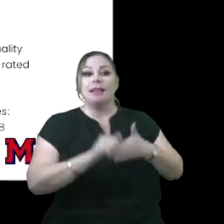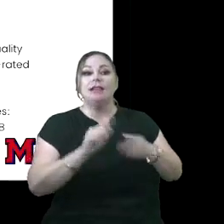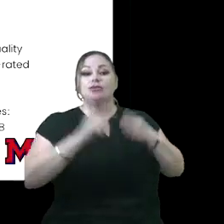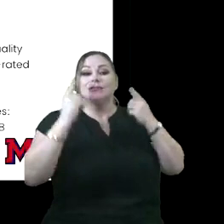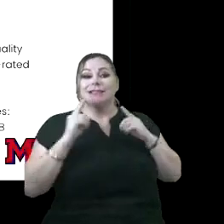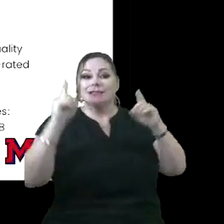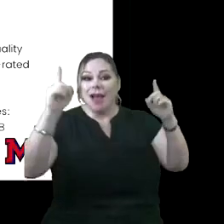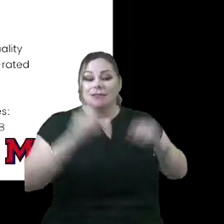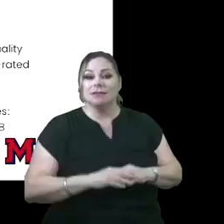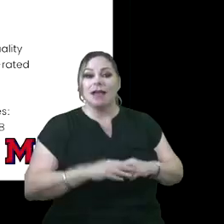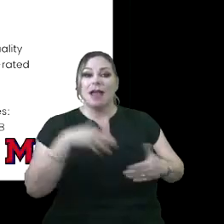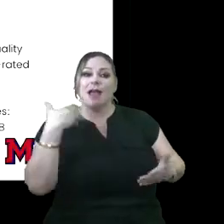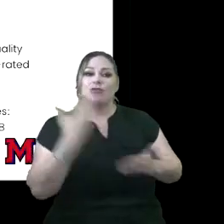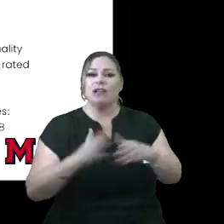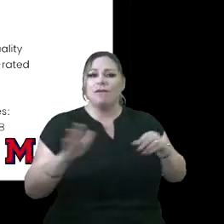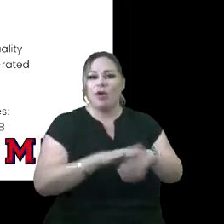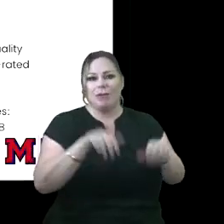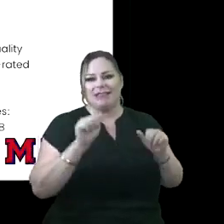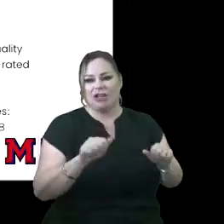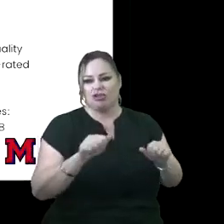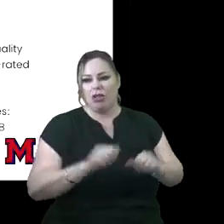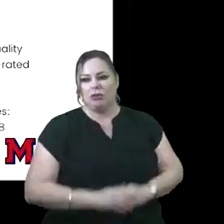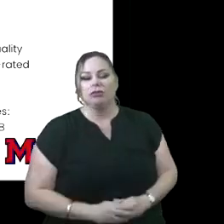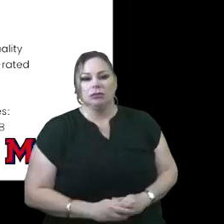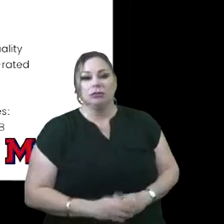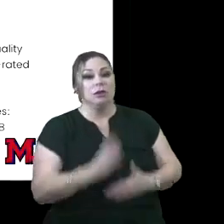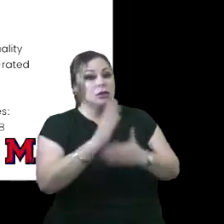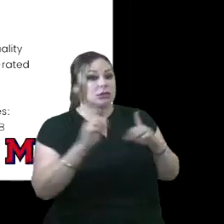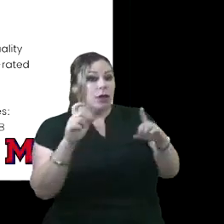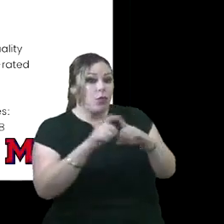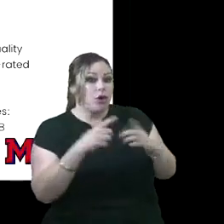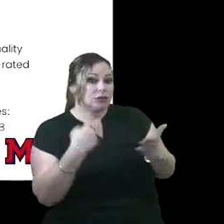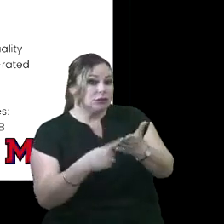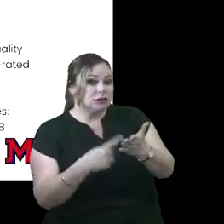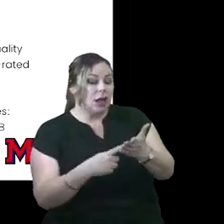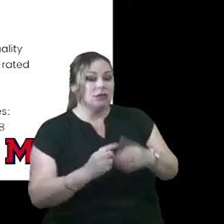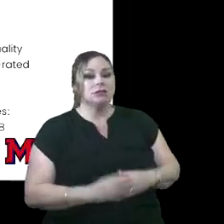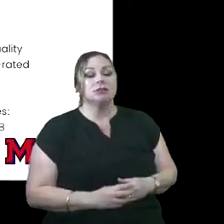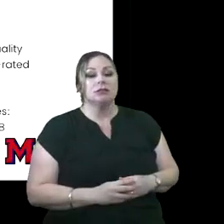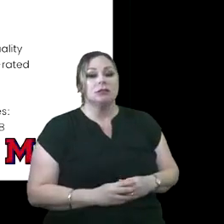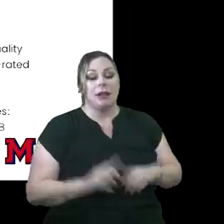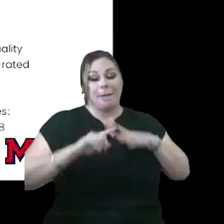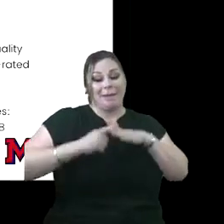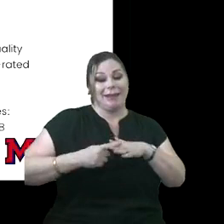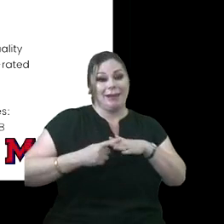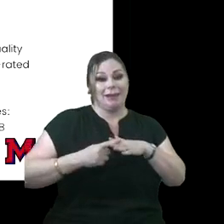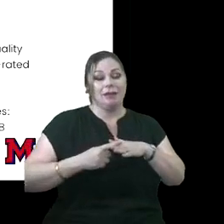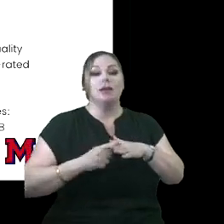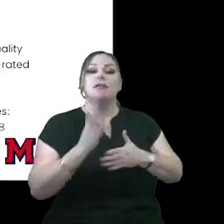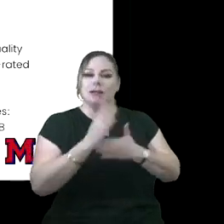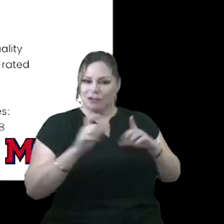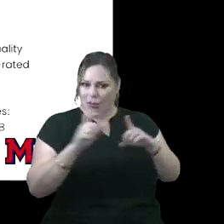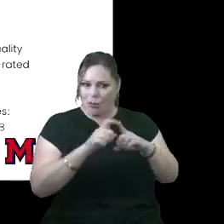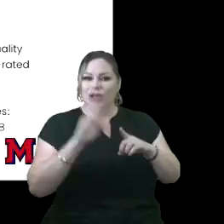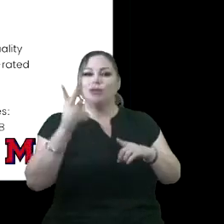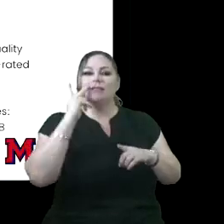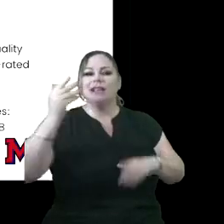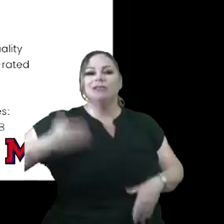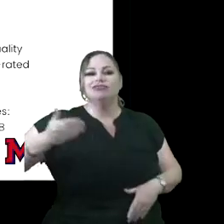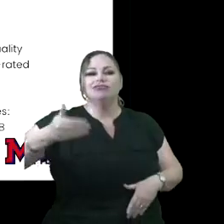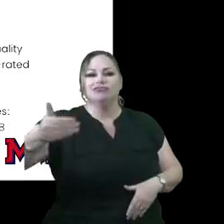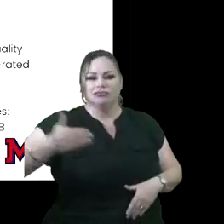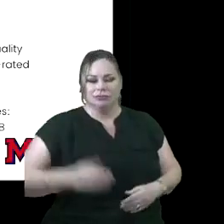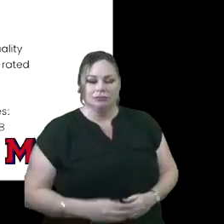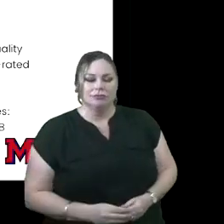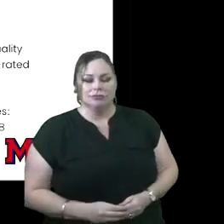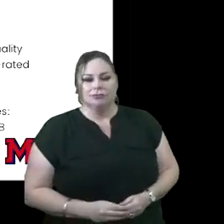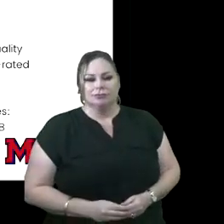and reach their full potential. And so some of the words that we talked about in the beginning are some of the words that you'll see here as we